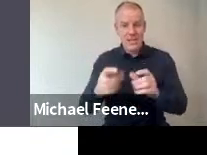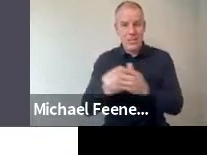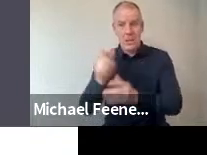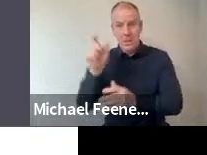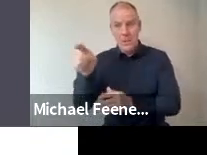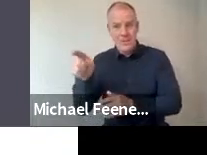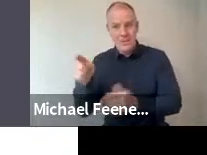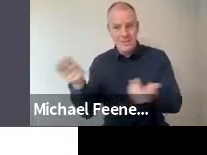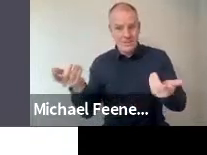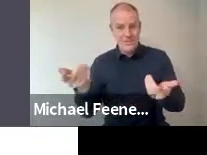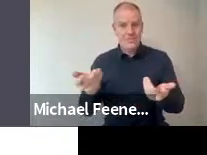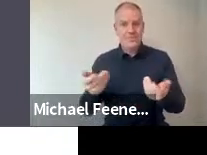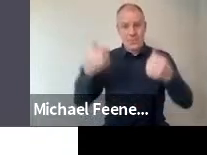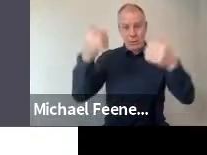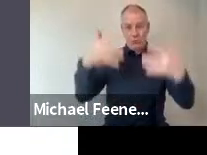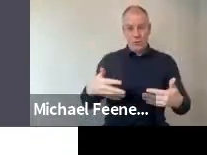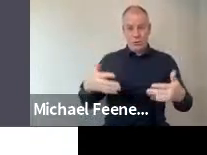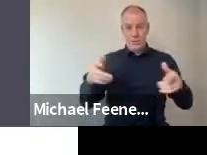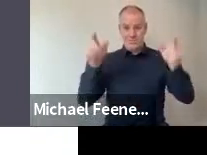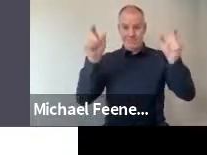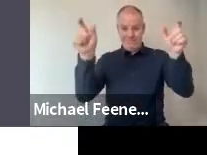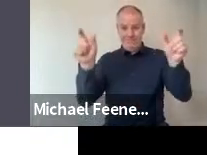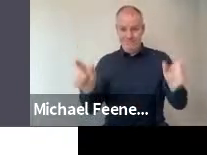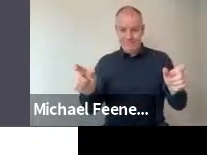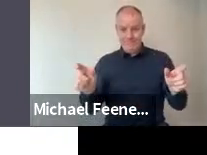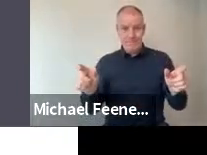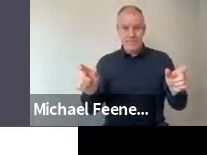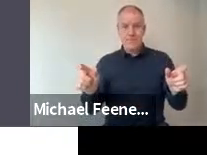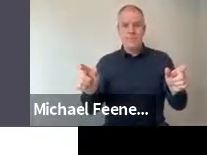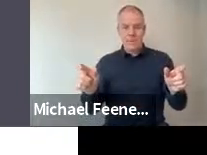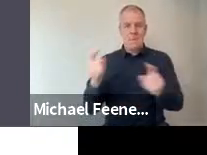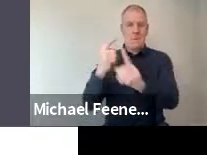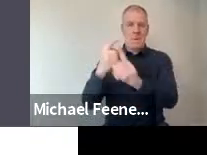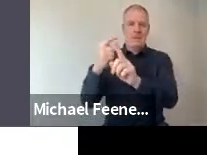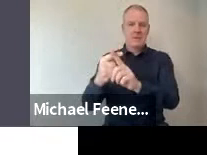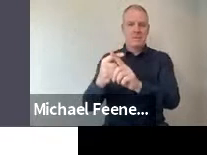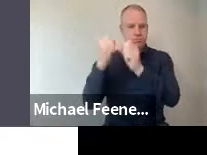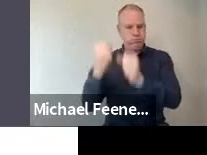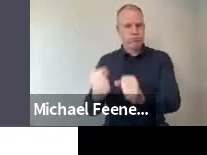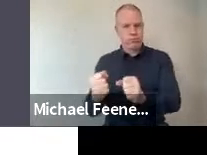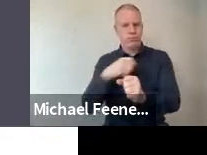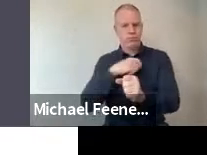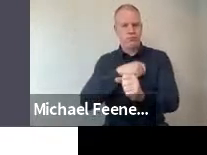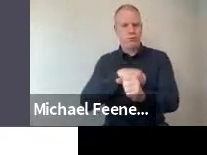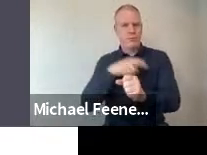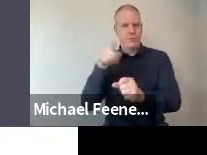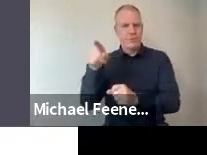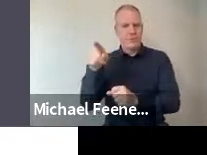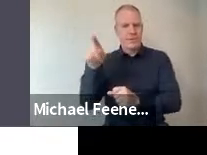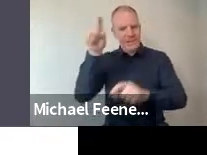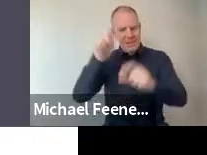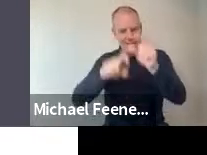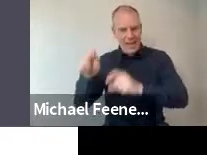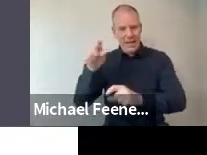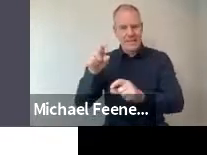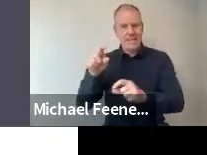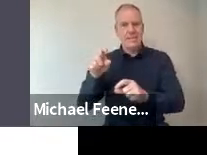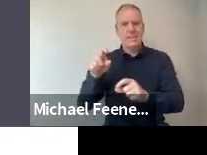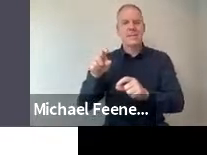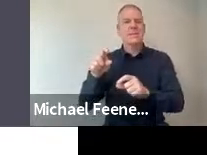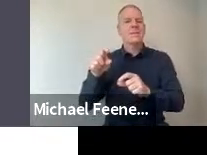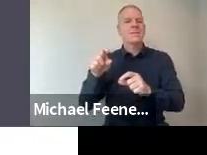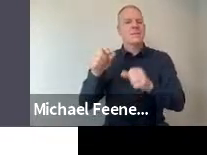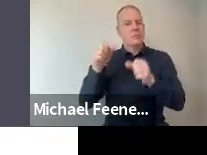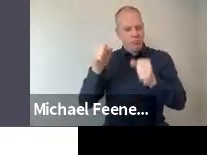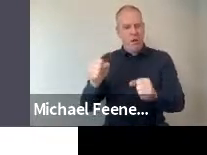you can see the results here that they skew very positive, very terms of the views about science and